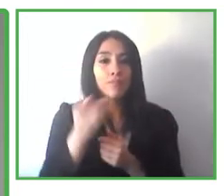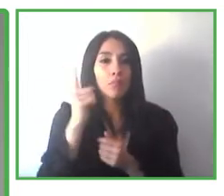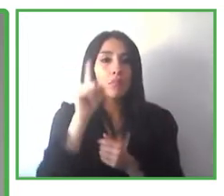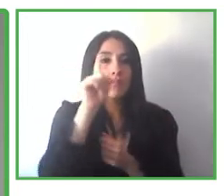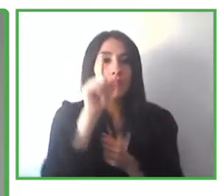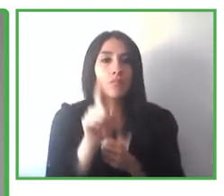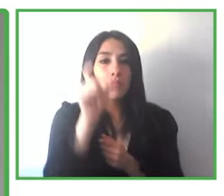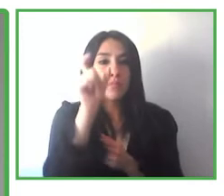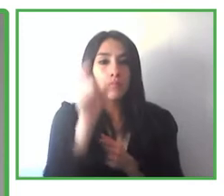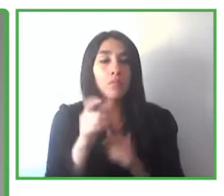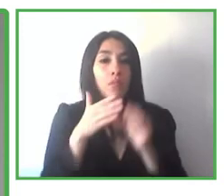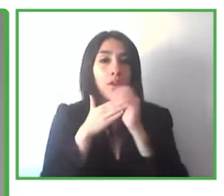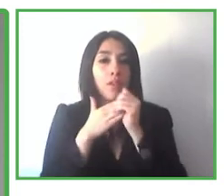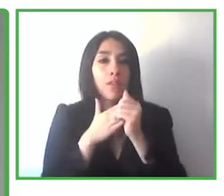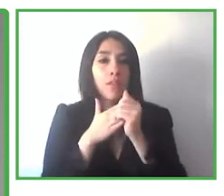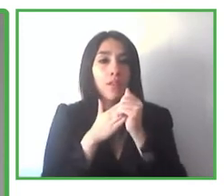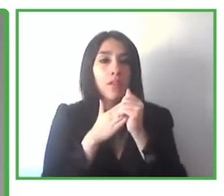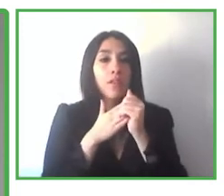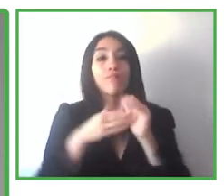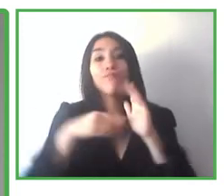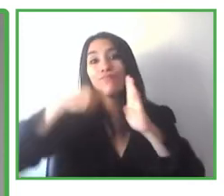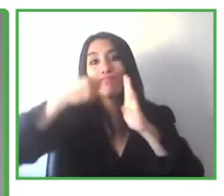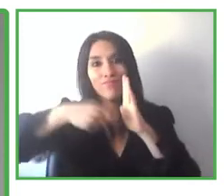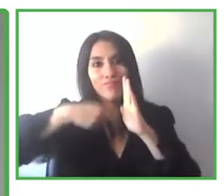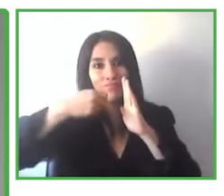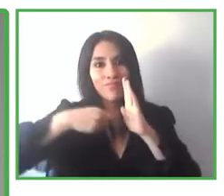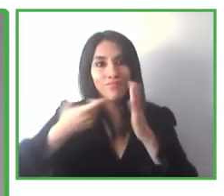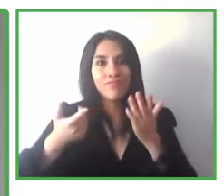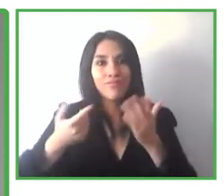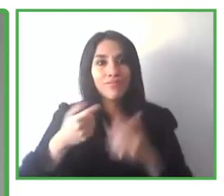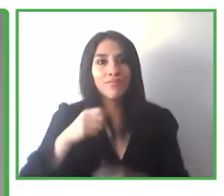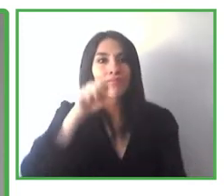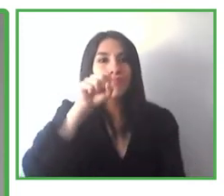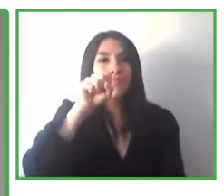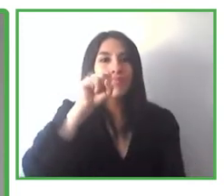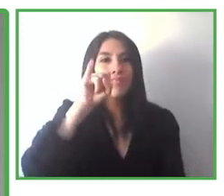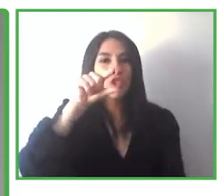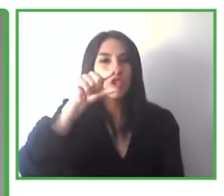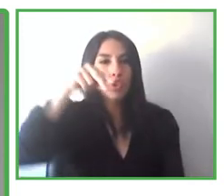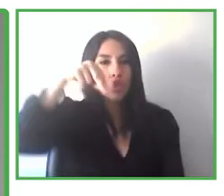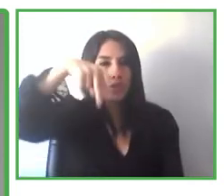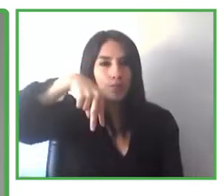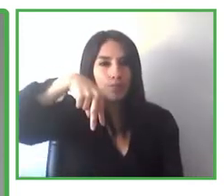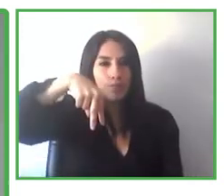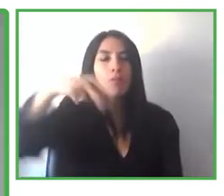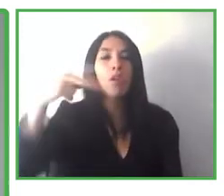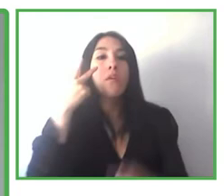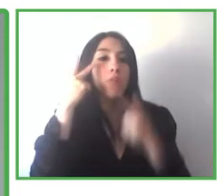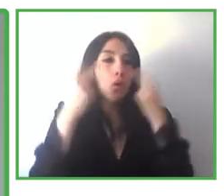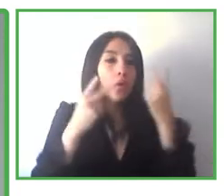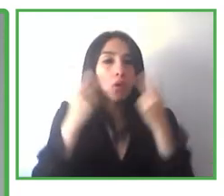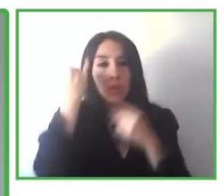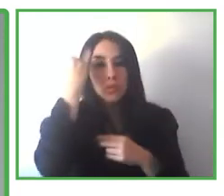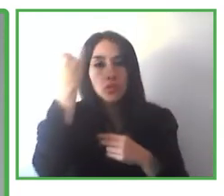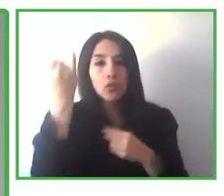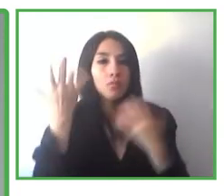He is the person that leads the Seeing AI project.